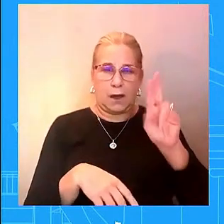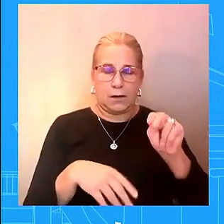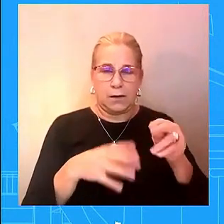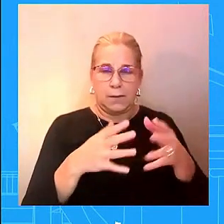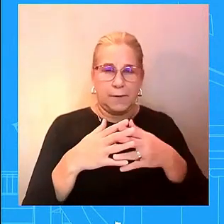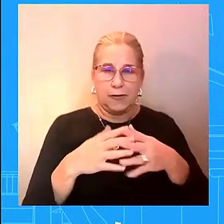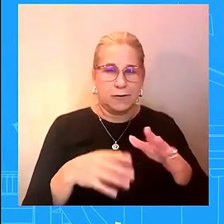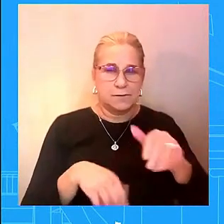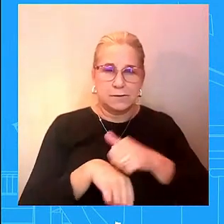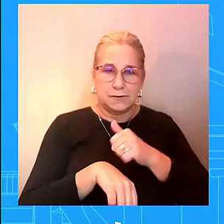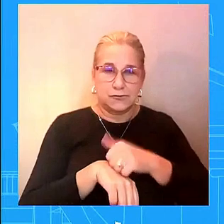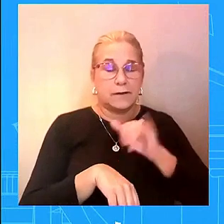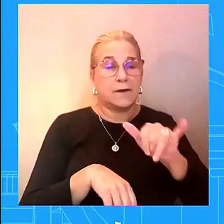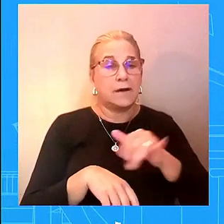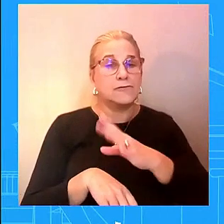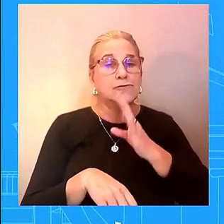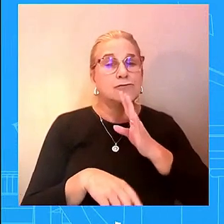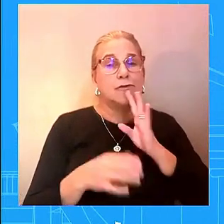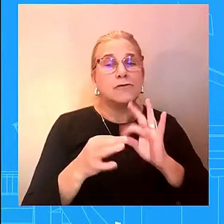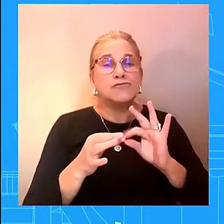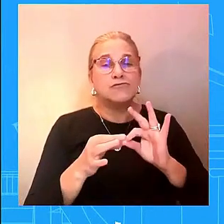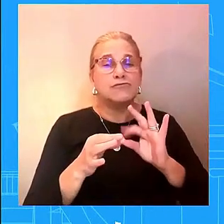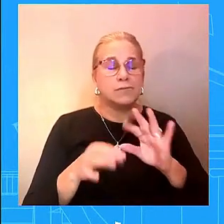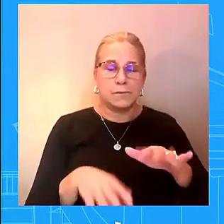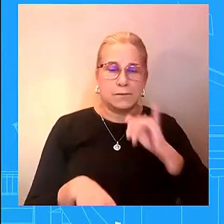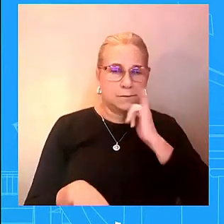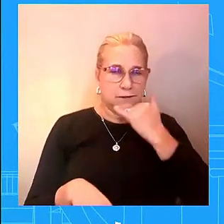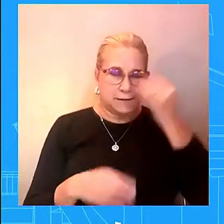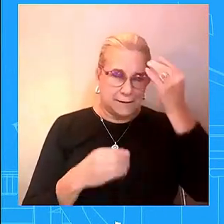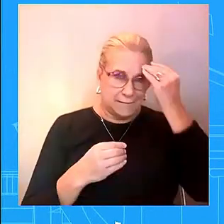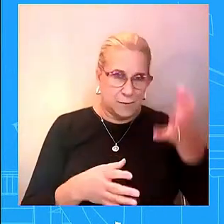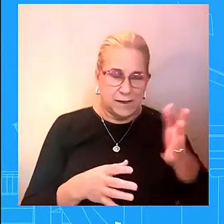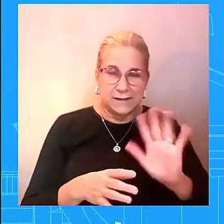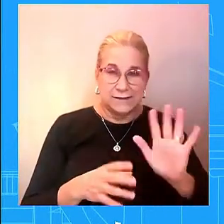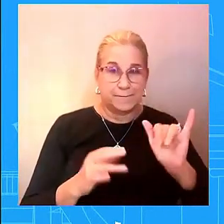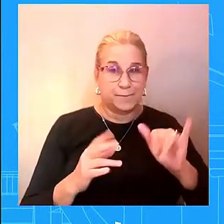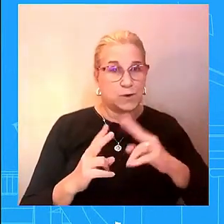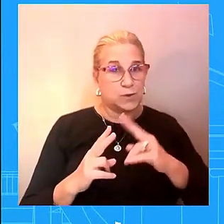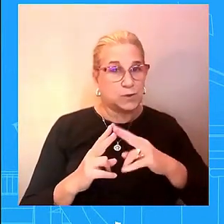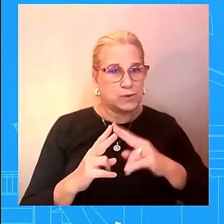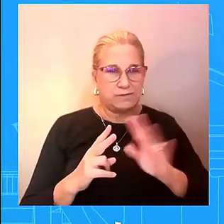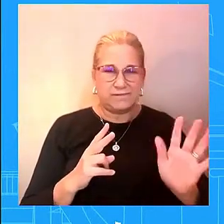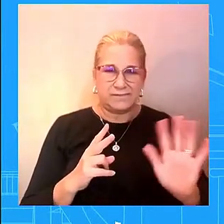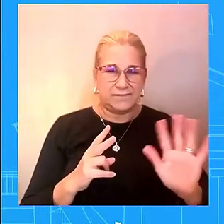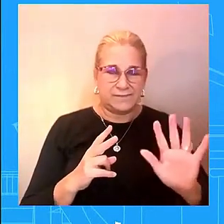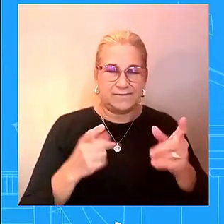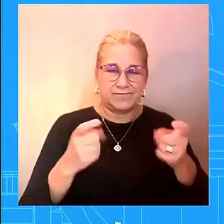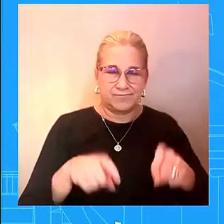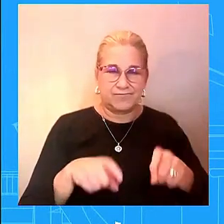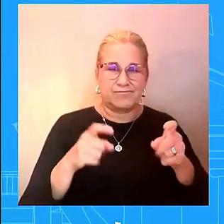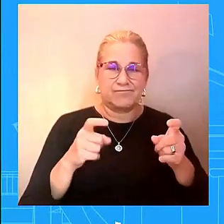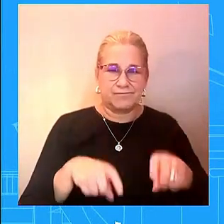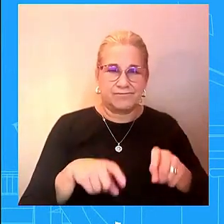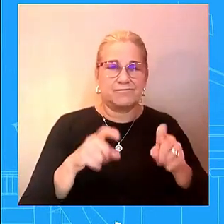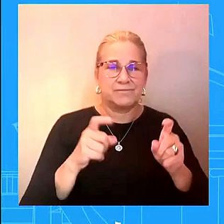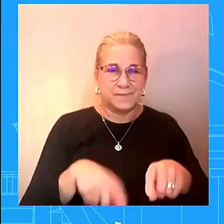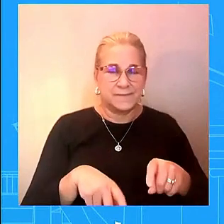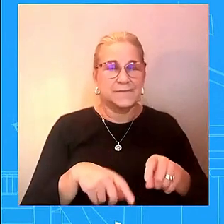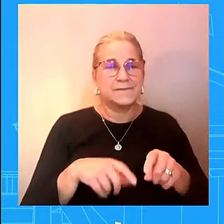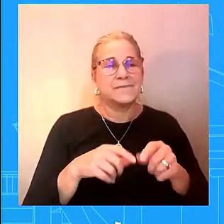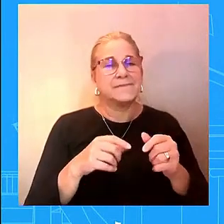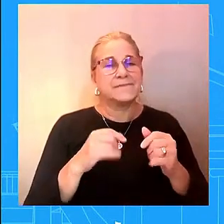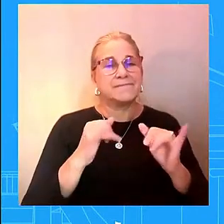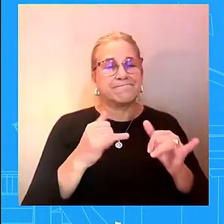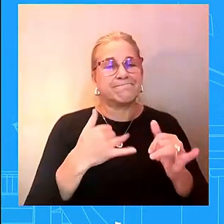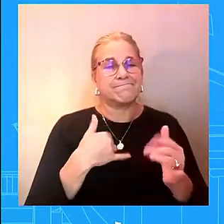that we're that we have been seeing uh during uh certainly before uh the hurricanes hit and certainly now as it after